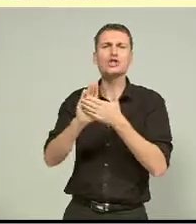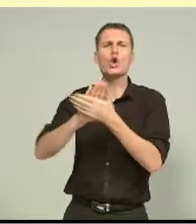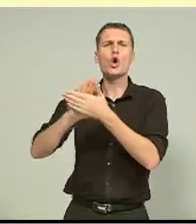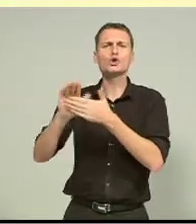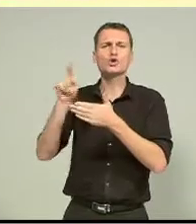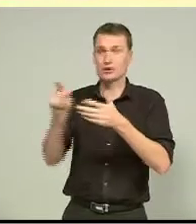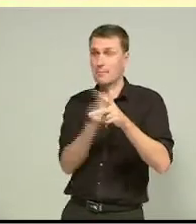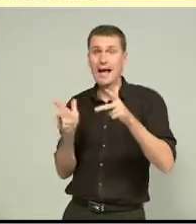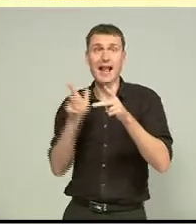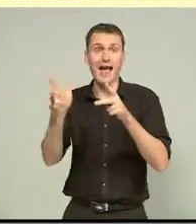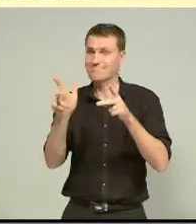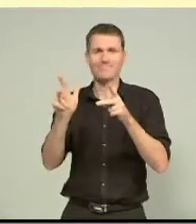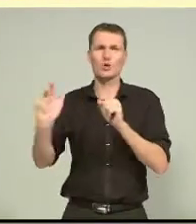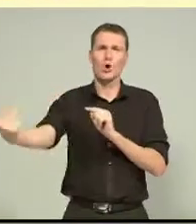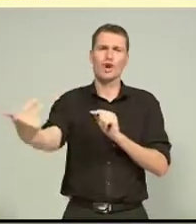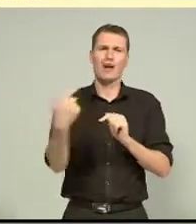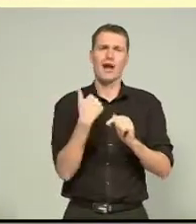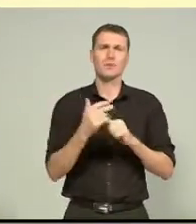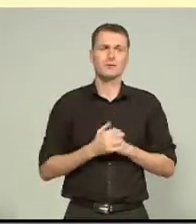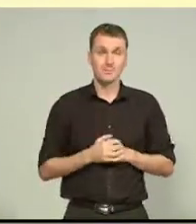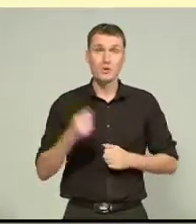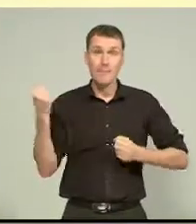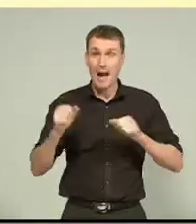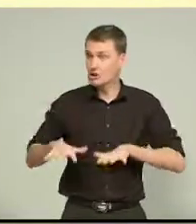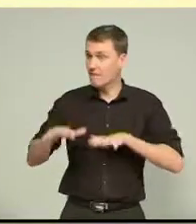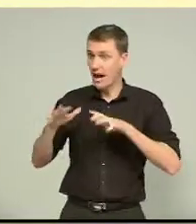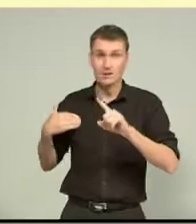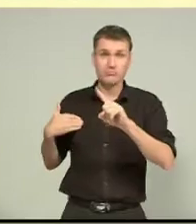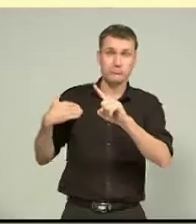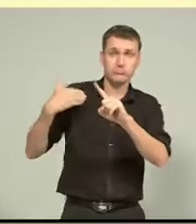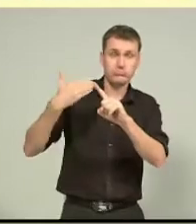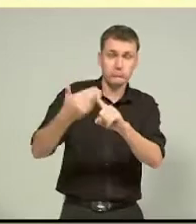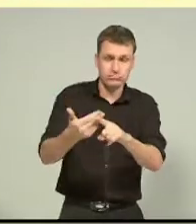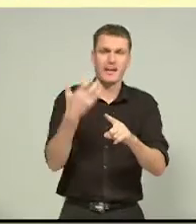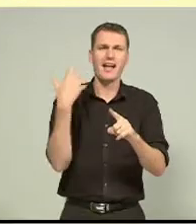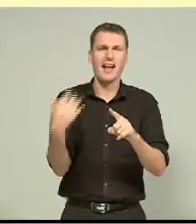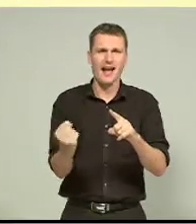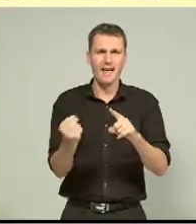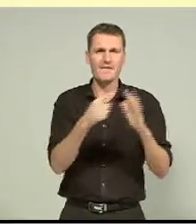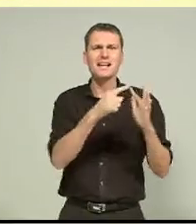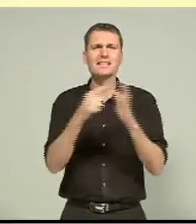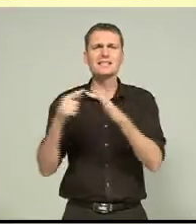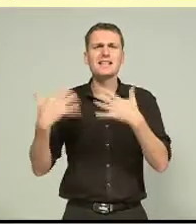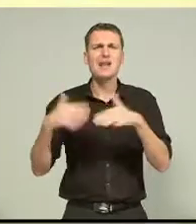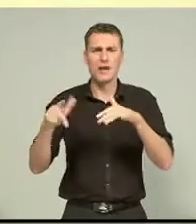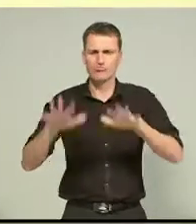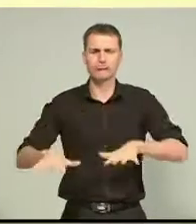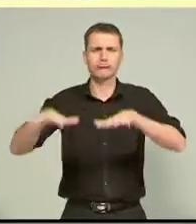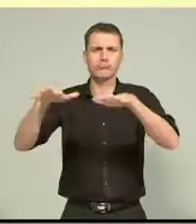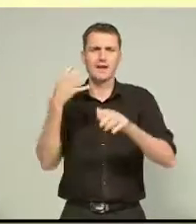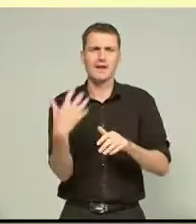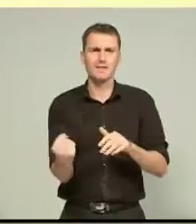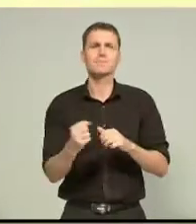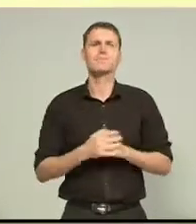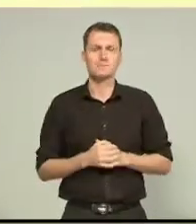on from the March floods, areas to the east of North Canterbury became engulfed in water. Rangira High School shut their gates to students